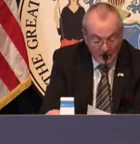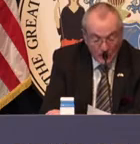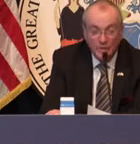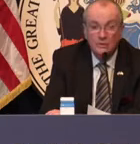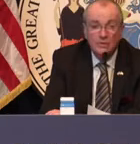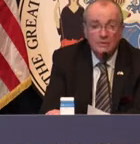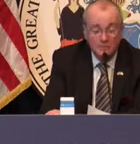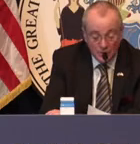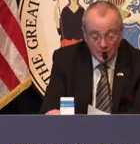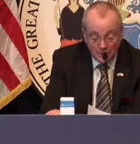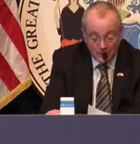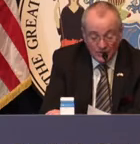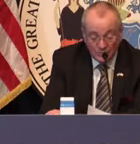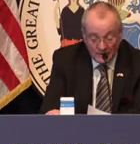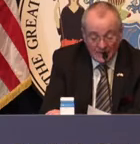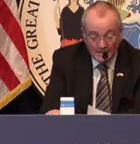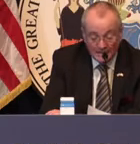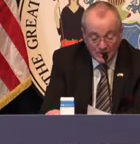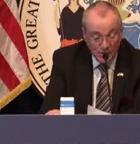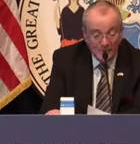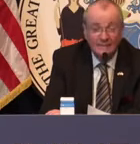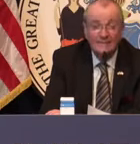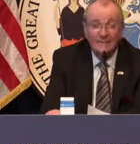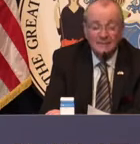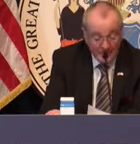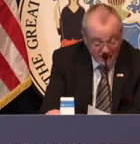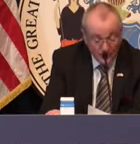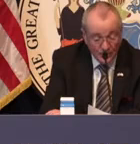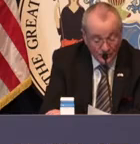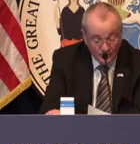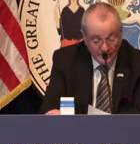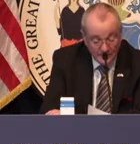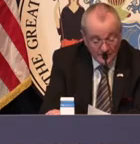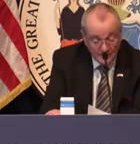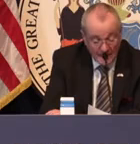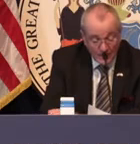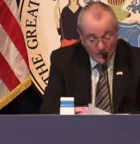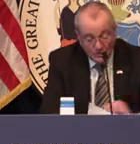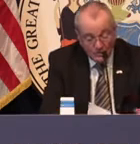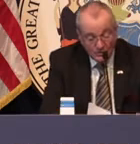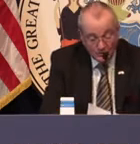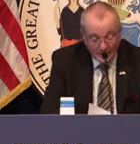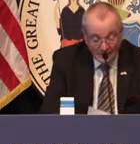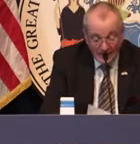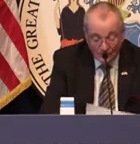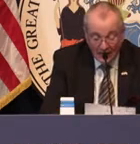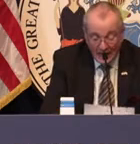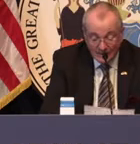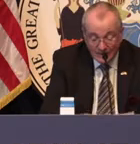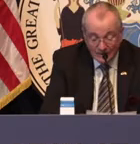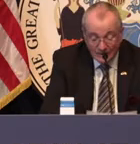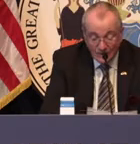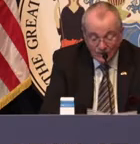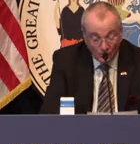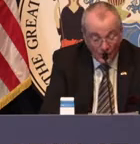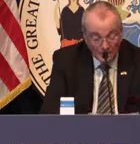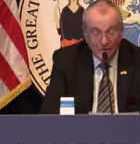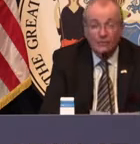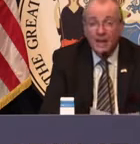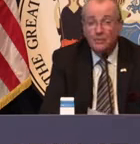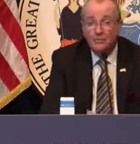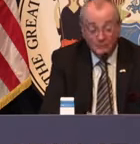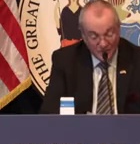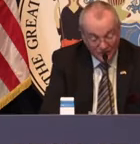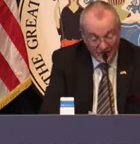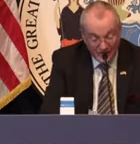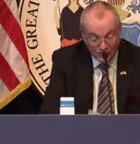thank you to everyone who keeps doing the things we need to be doing to get through this. I know the news likes to highlight those who want